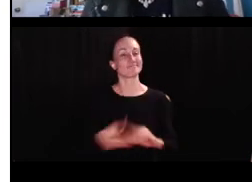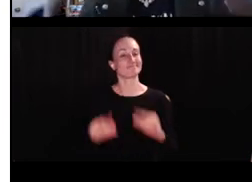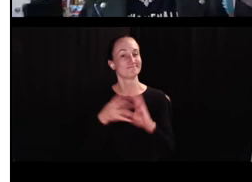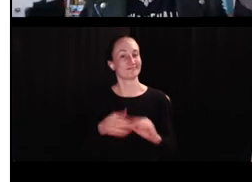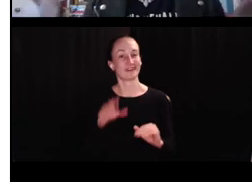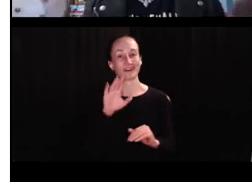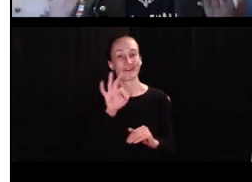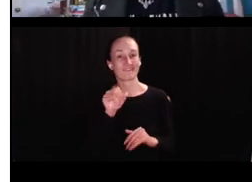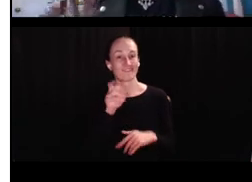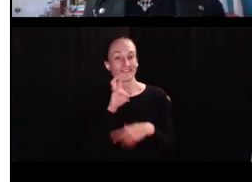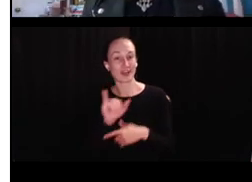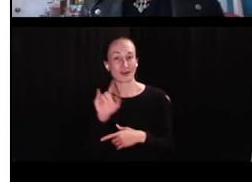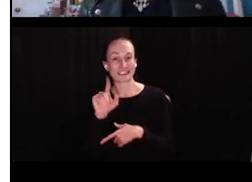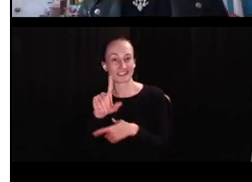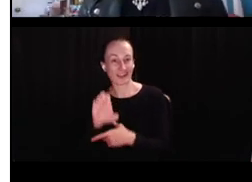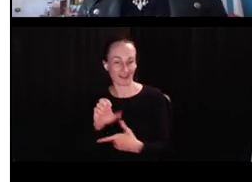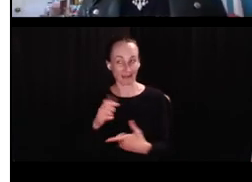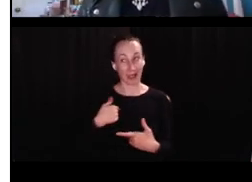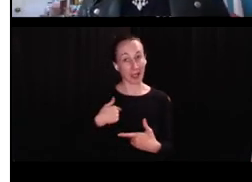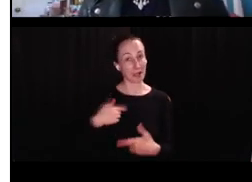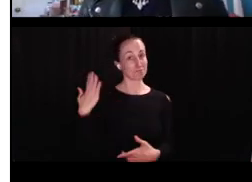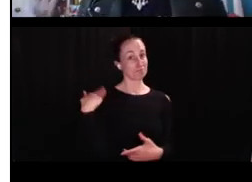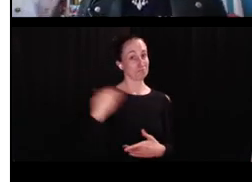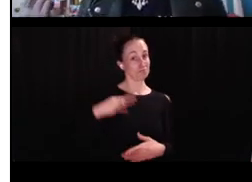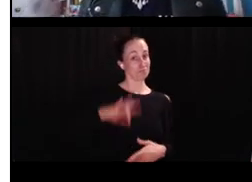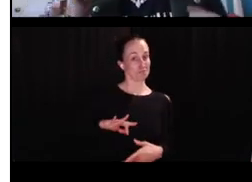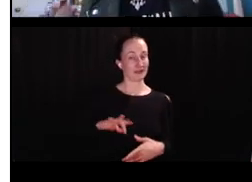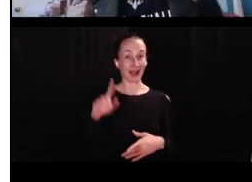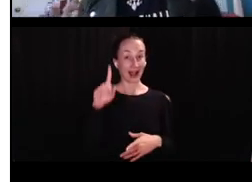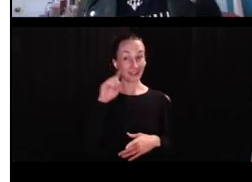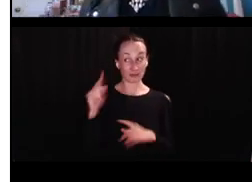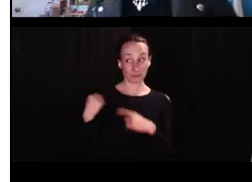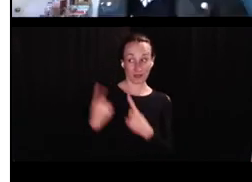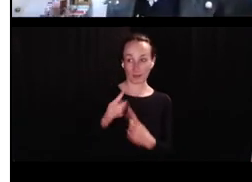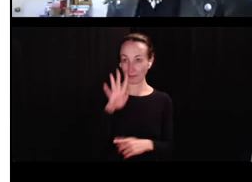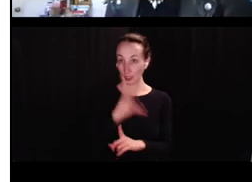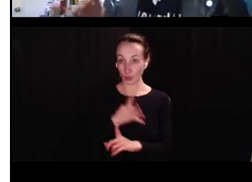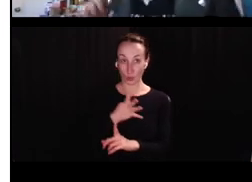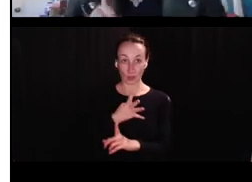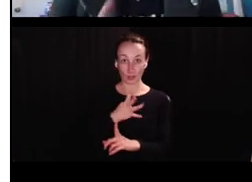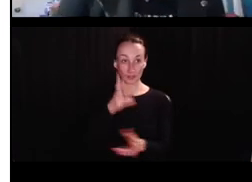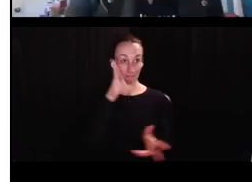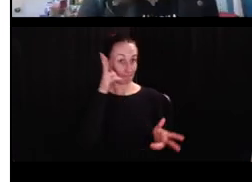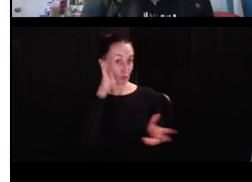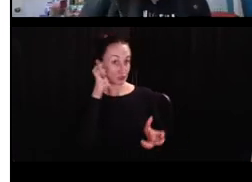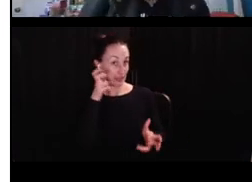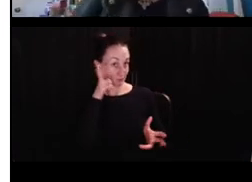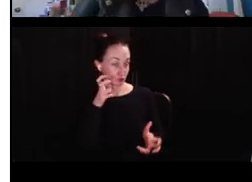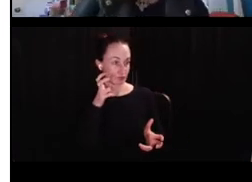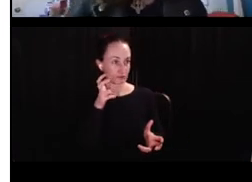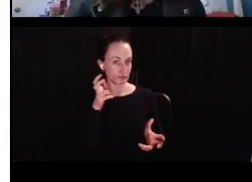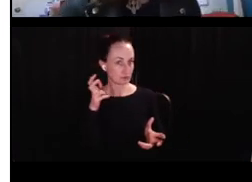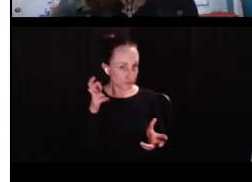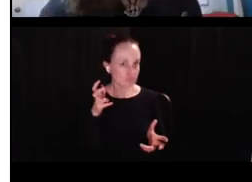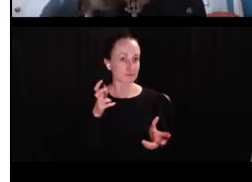So this is where I give myself so much credit. Um, where I think well-deserved that, um, by